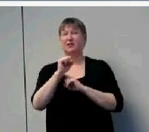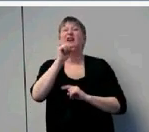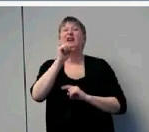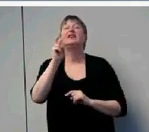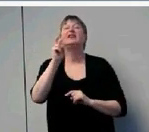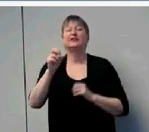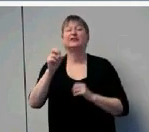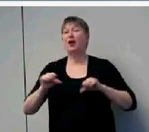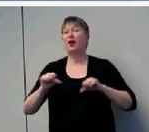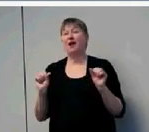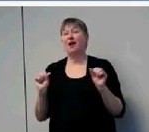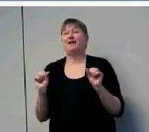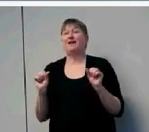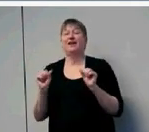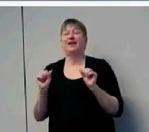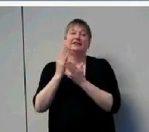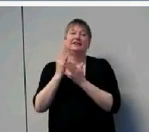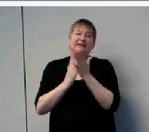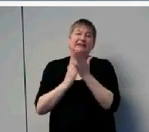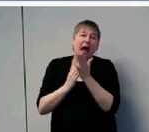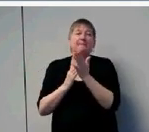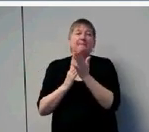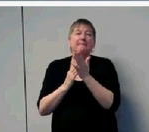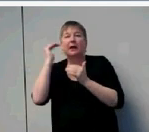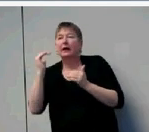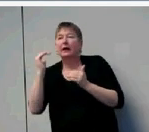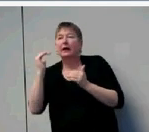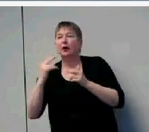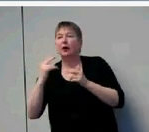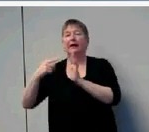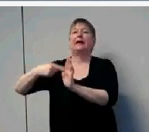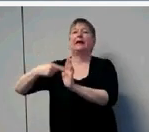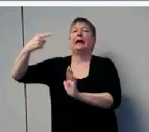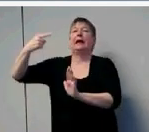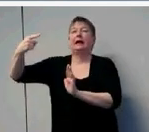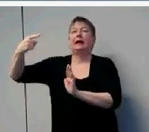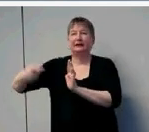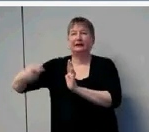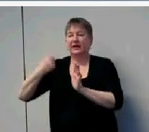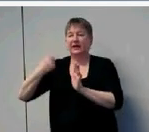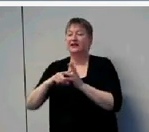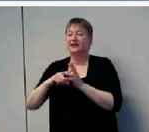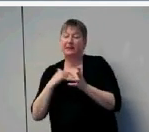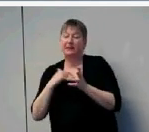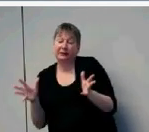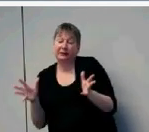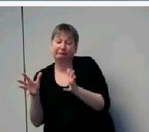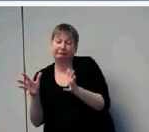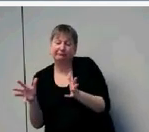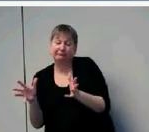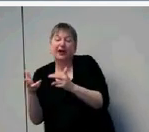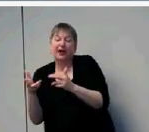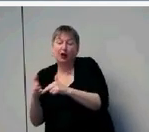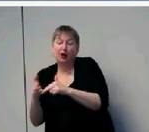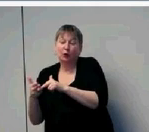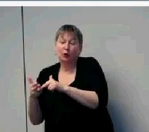they're rating them as sometimes. So we might want to begin with the sometimes and try to increase their use before trying